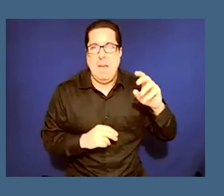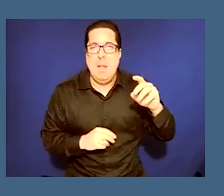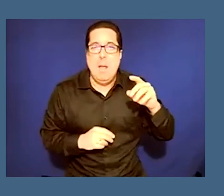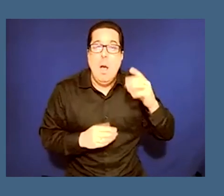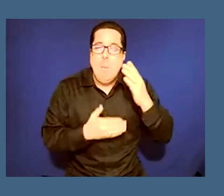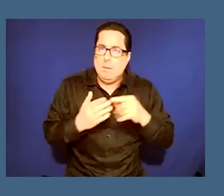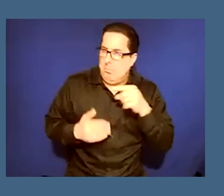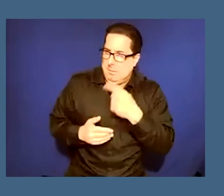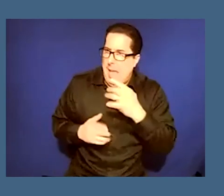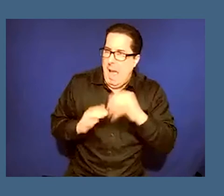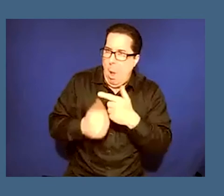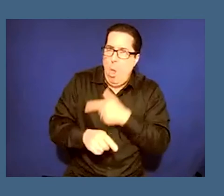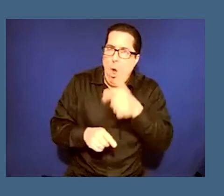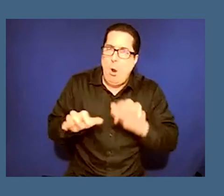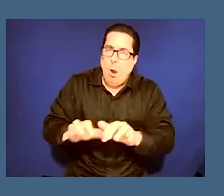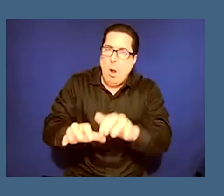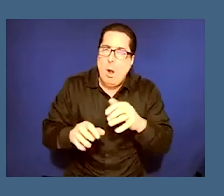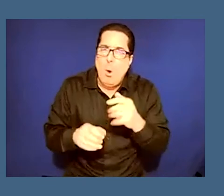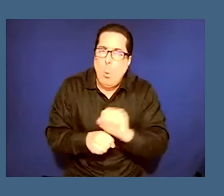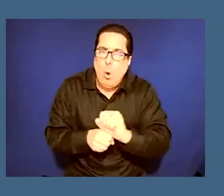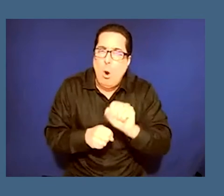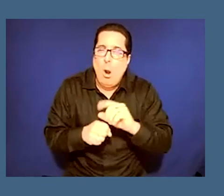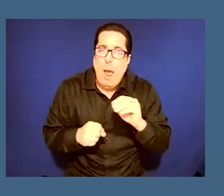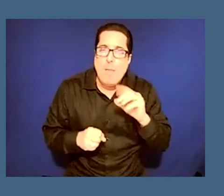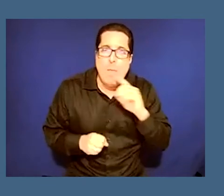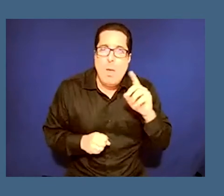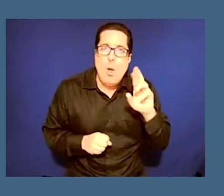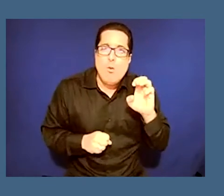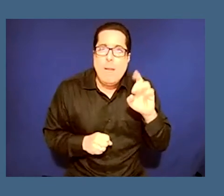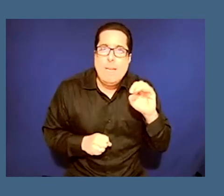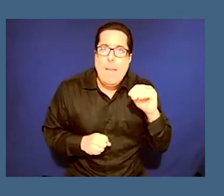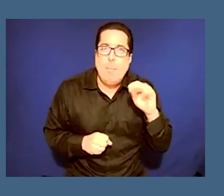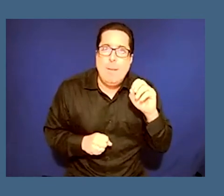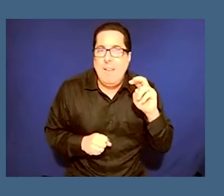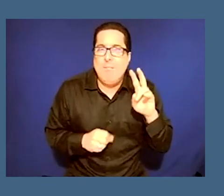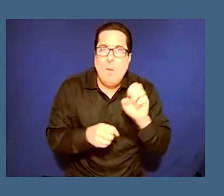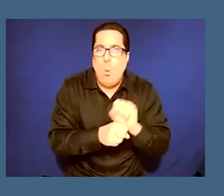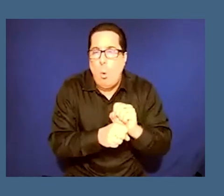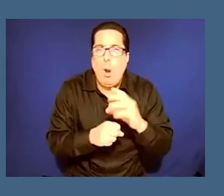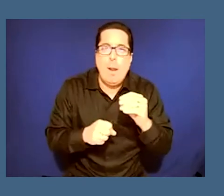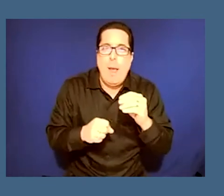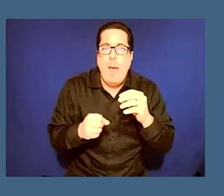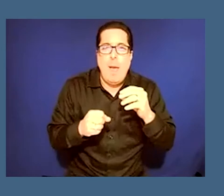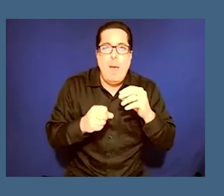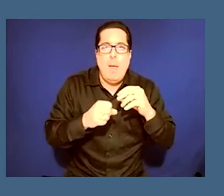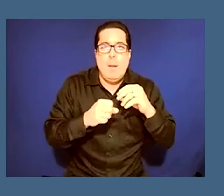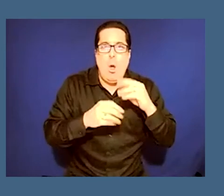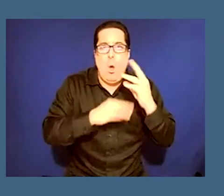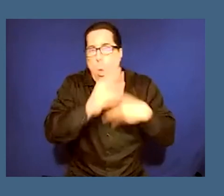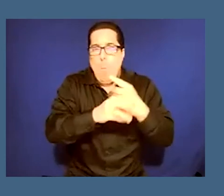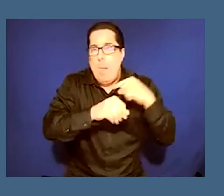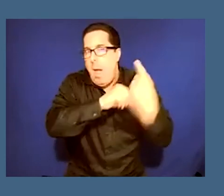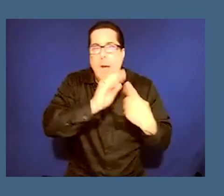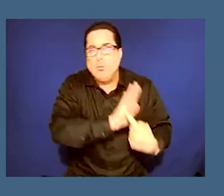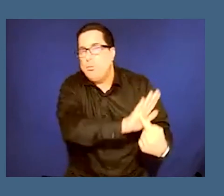work and and was it really a redemptive project in the end or to just get commercialized and globalized um similar to today